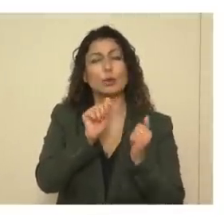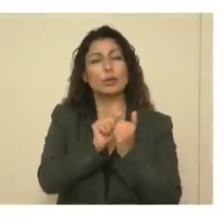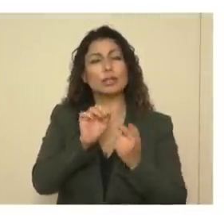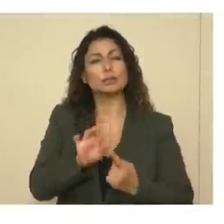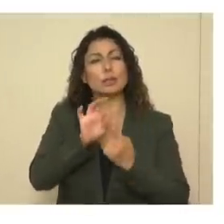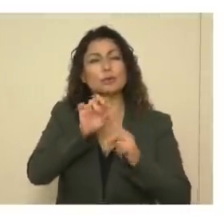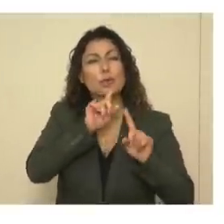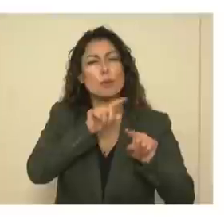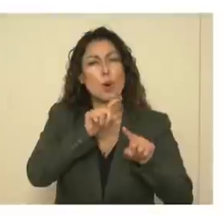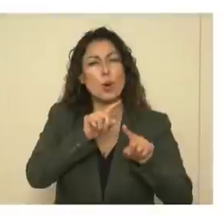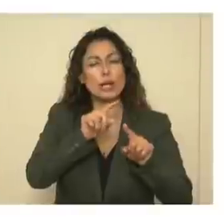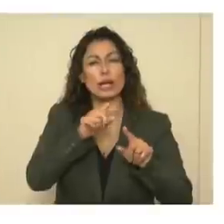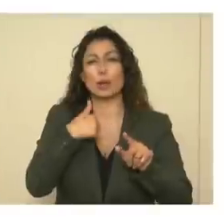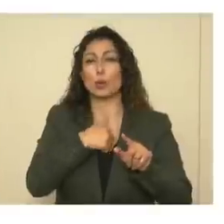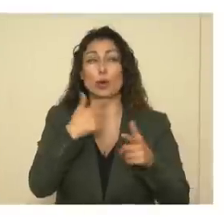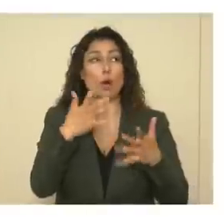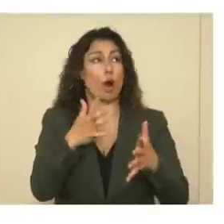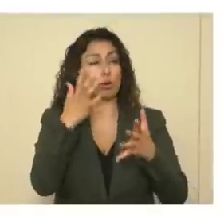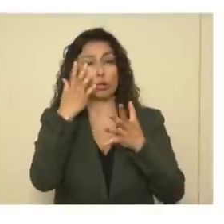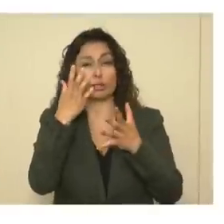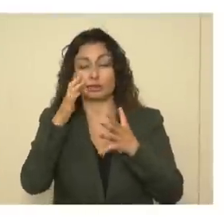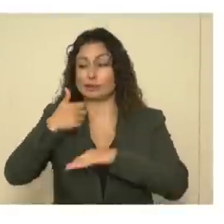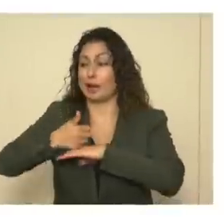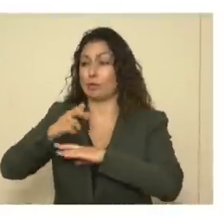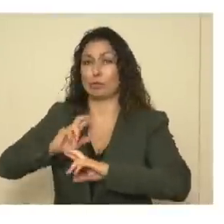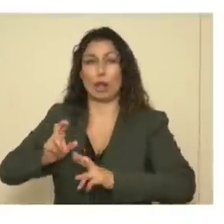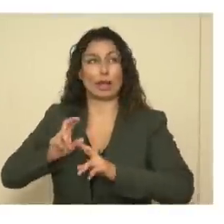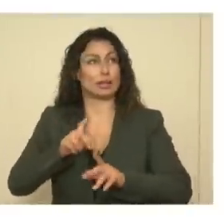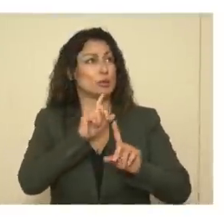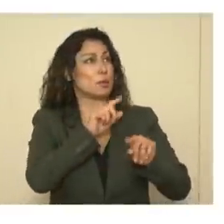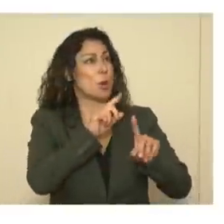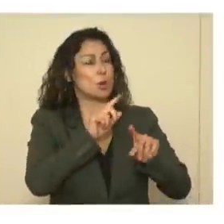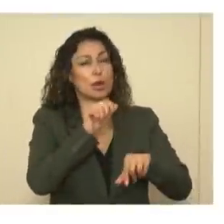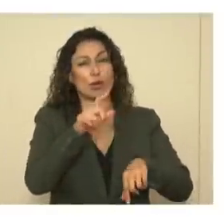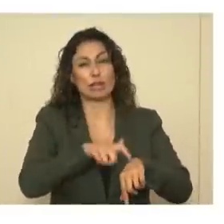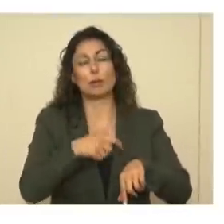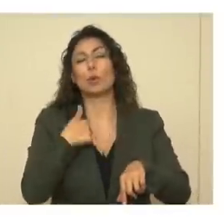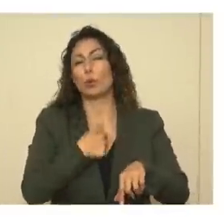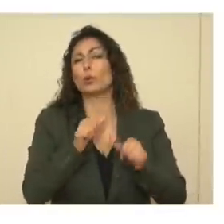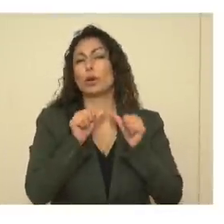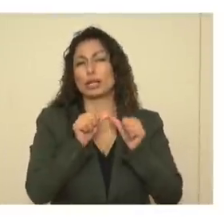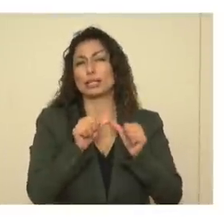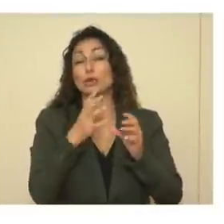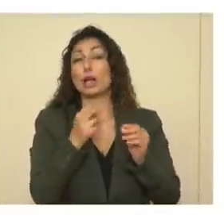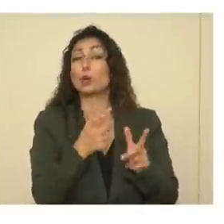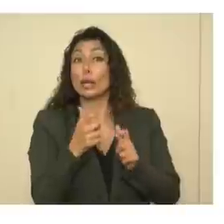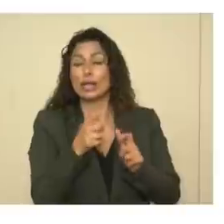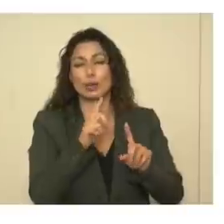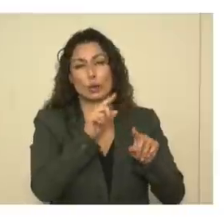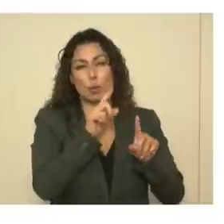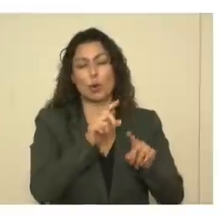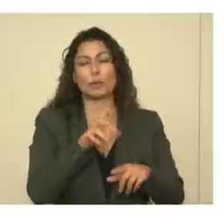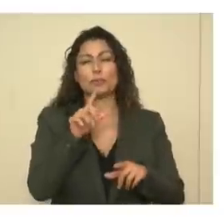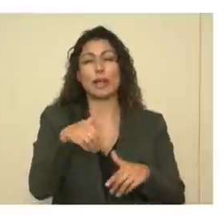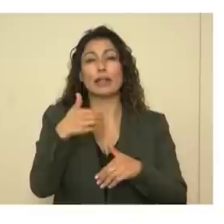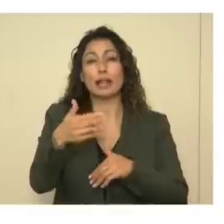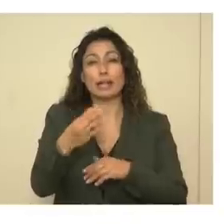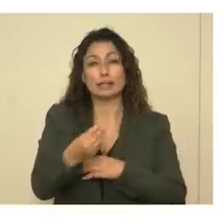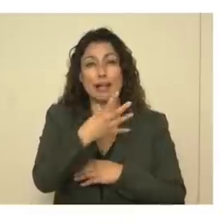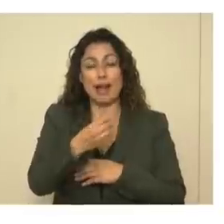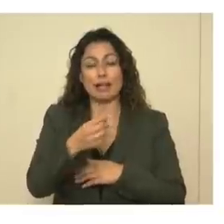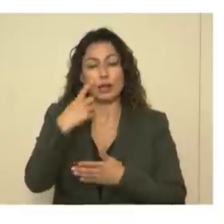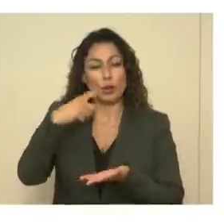program. So we had all of this data already set up and being reported. So we reported quickly. And if you look at the next slide now, you'll see